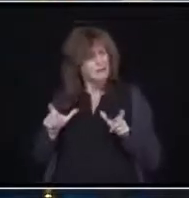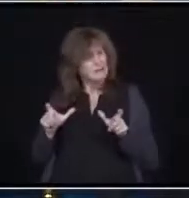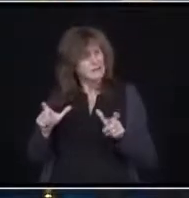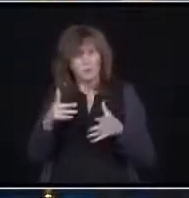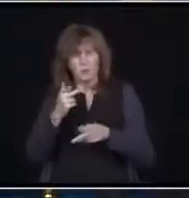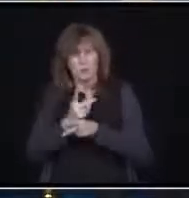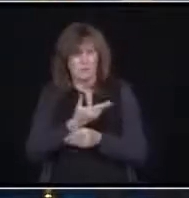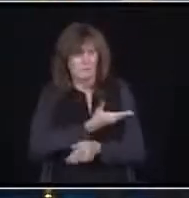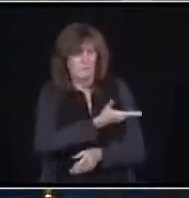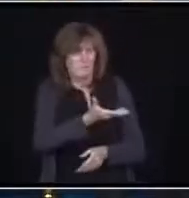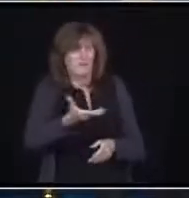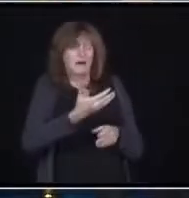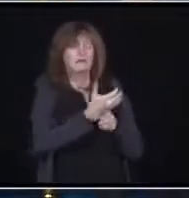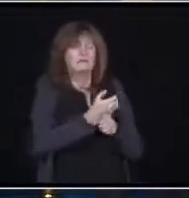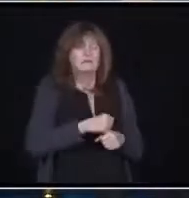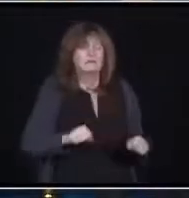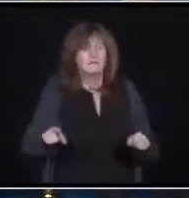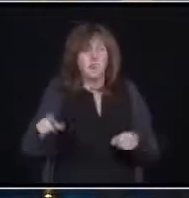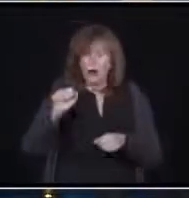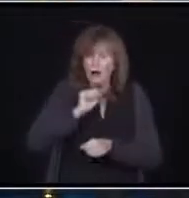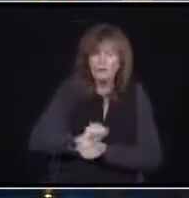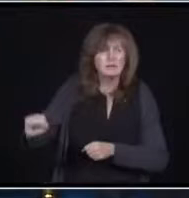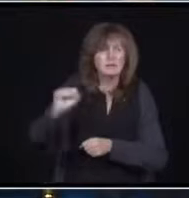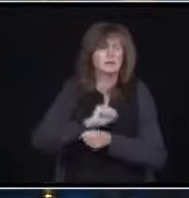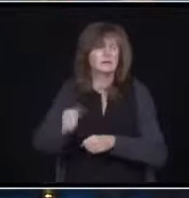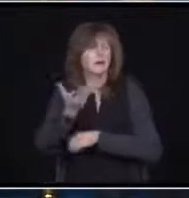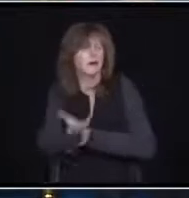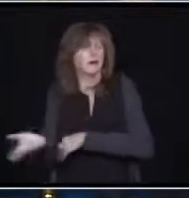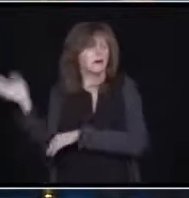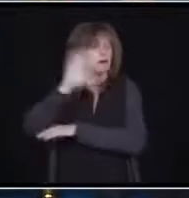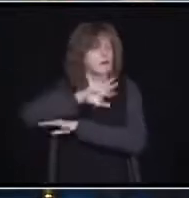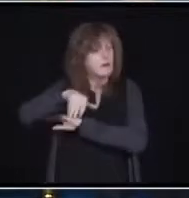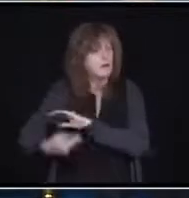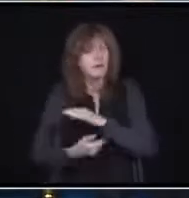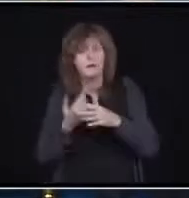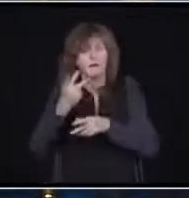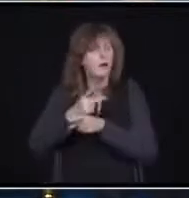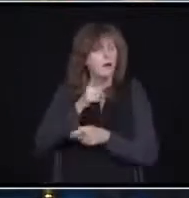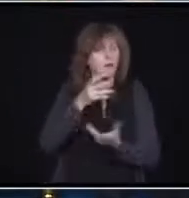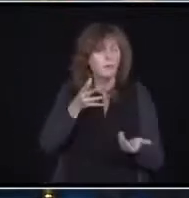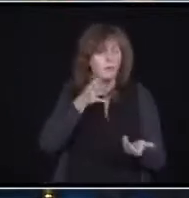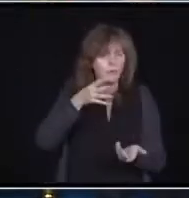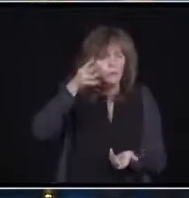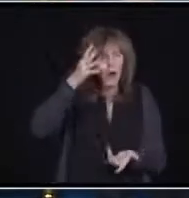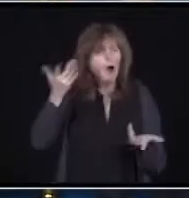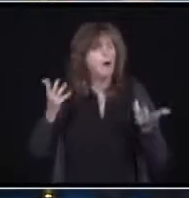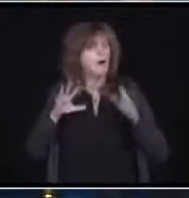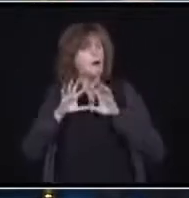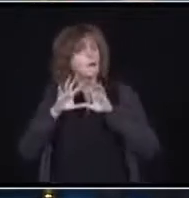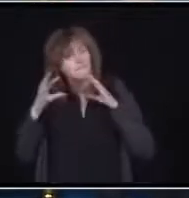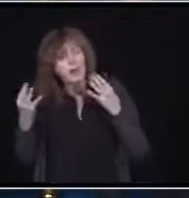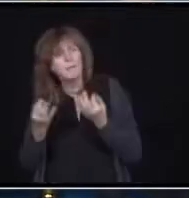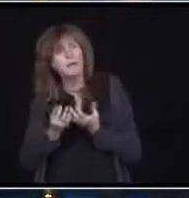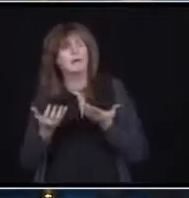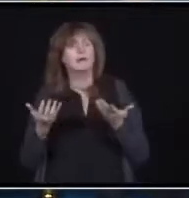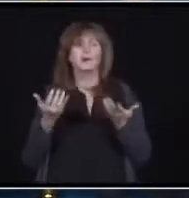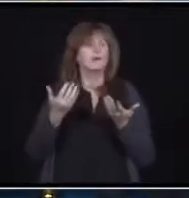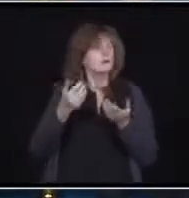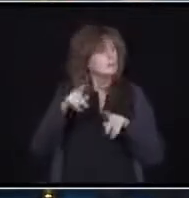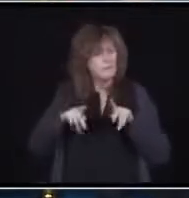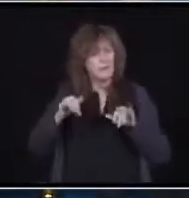working around the clock to keep our mothers, fathers, family members, loved ones and friends safe and healthy.